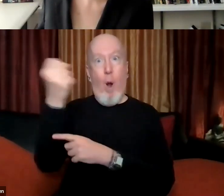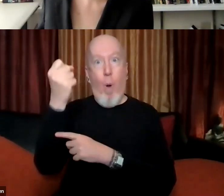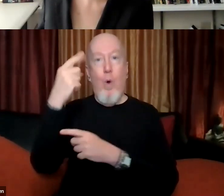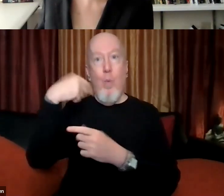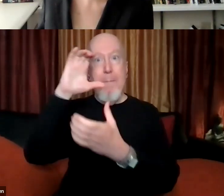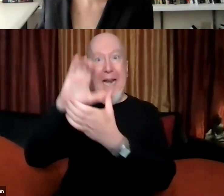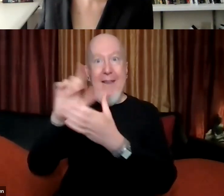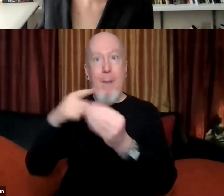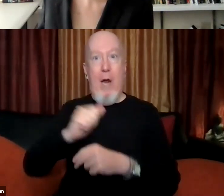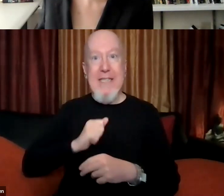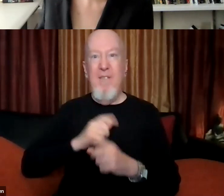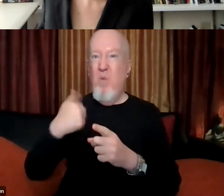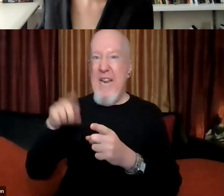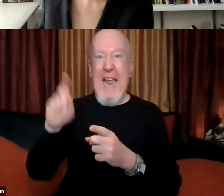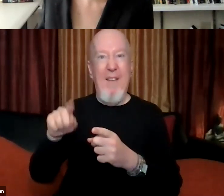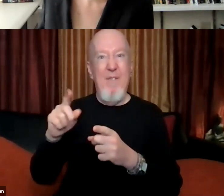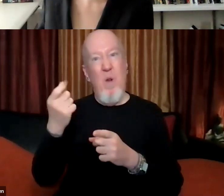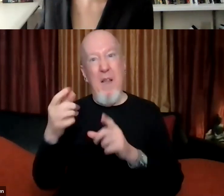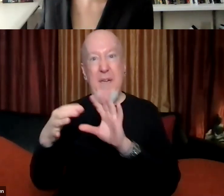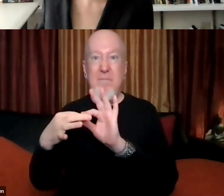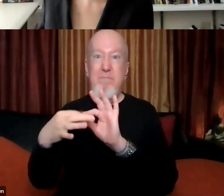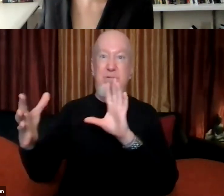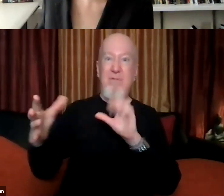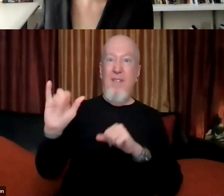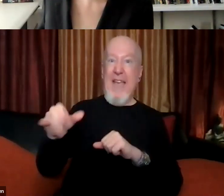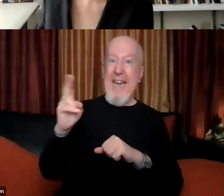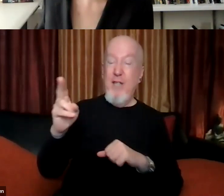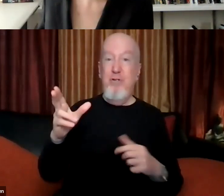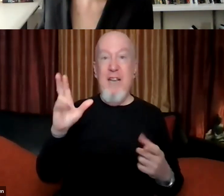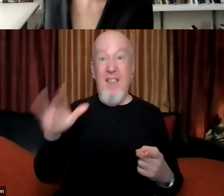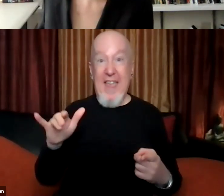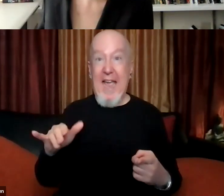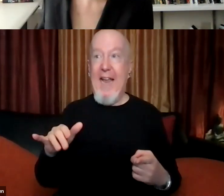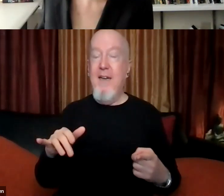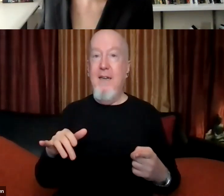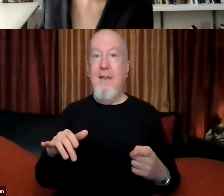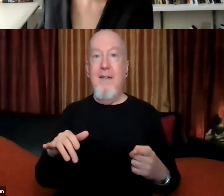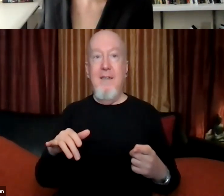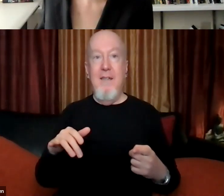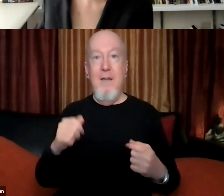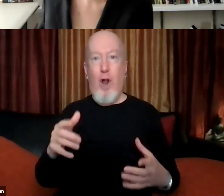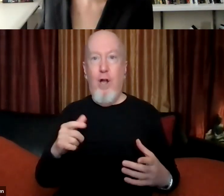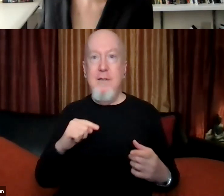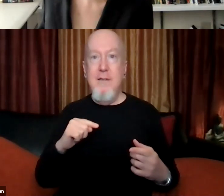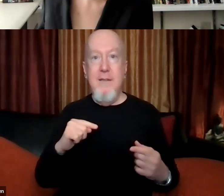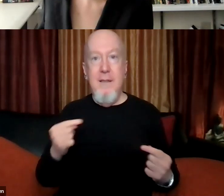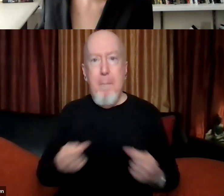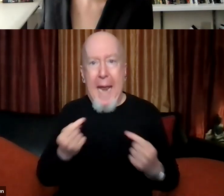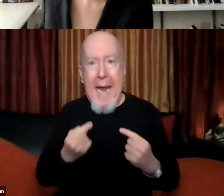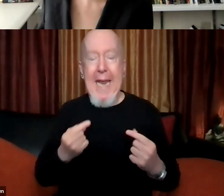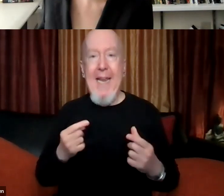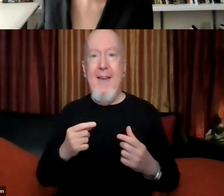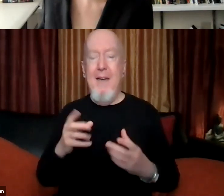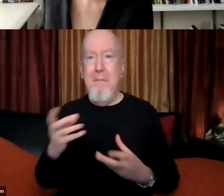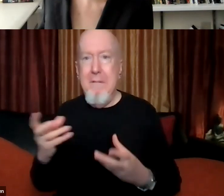that's painful and difficult. And so I think what's in my mind around all of this is